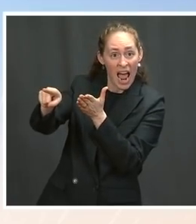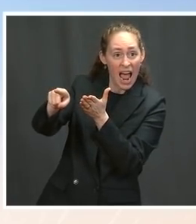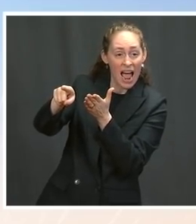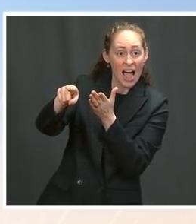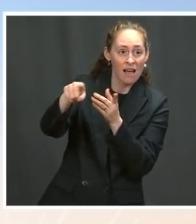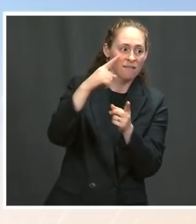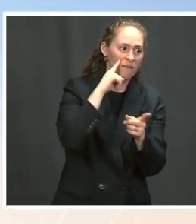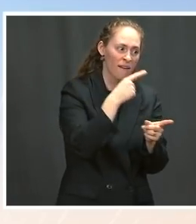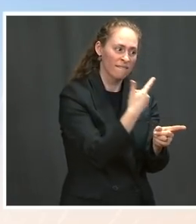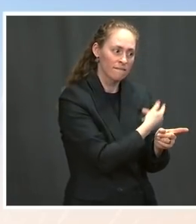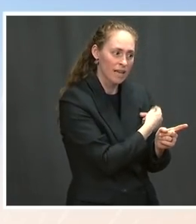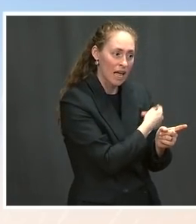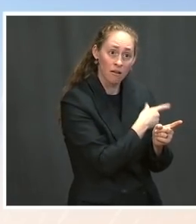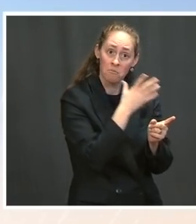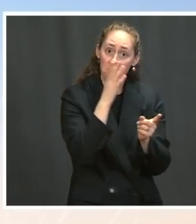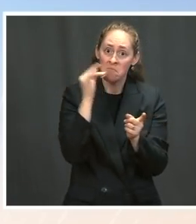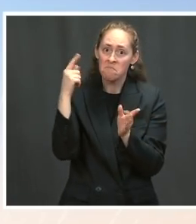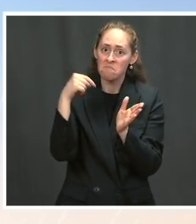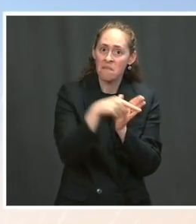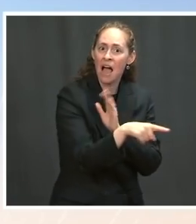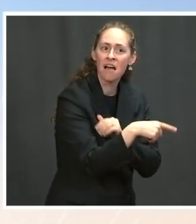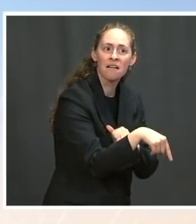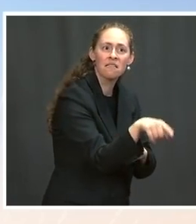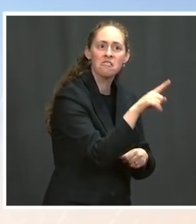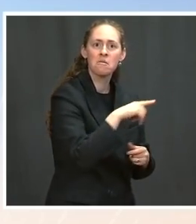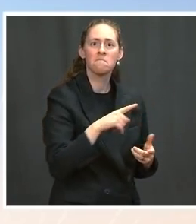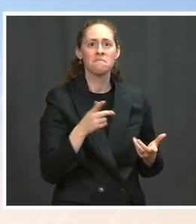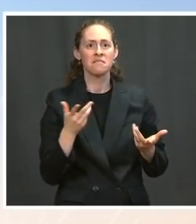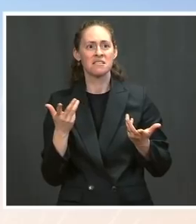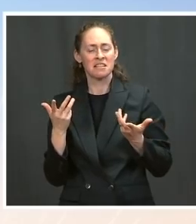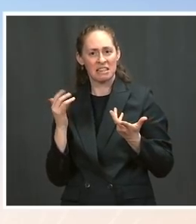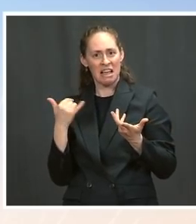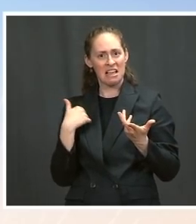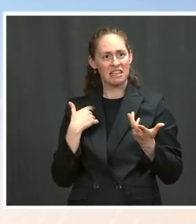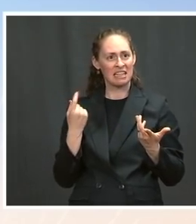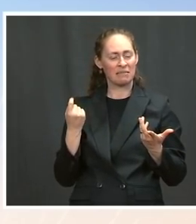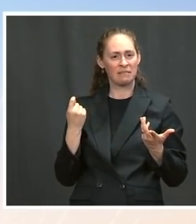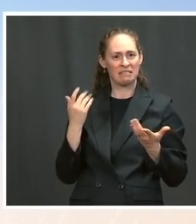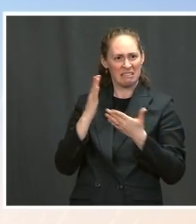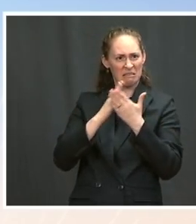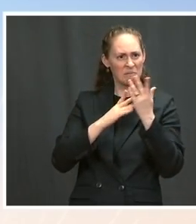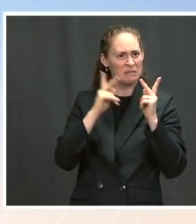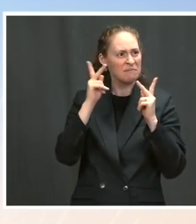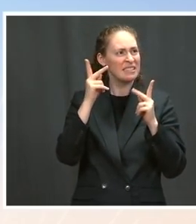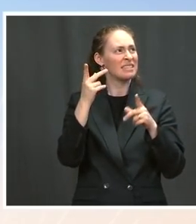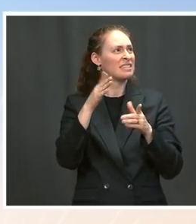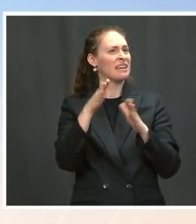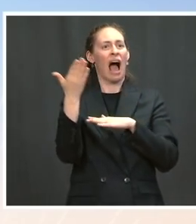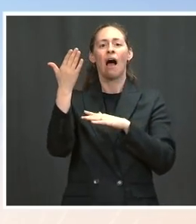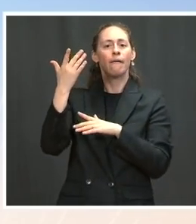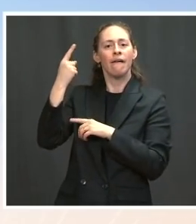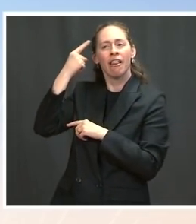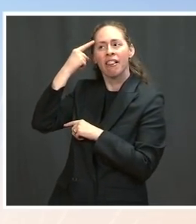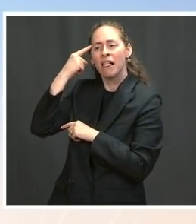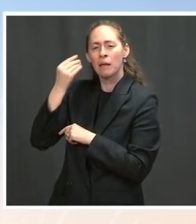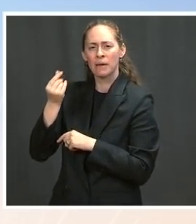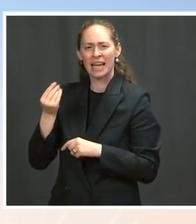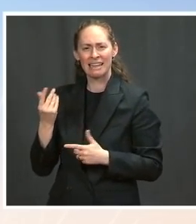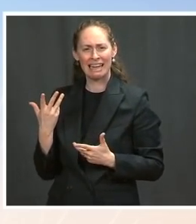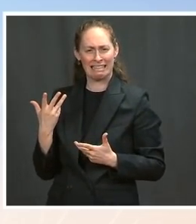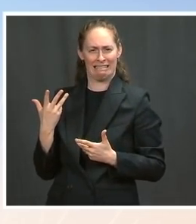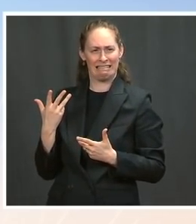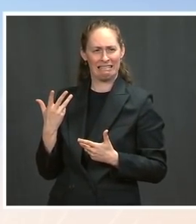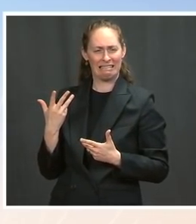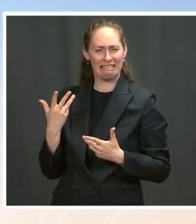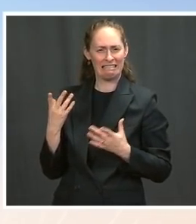shot and people are dying in Brazil and India and all kinds of places? Ms. Well, there are a number of states who are implementing different programs to ensure they